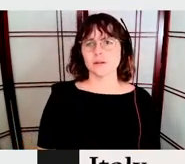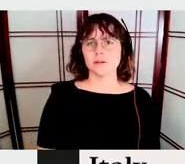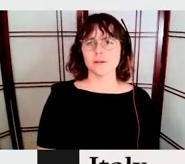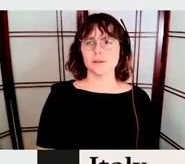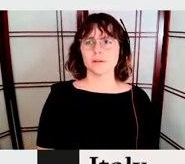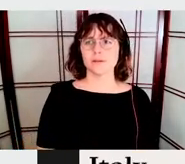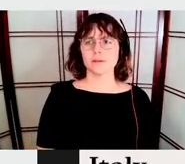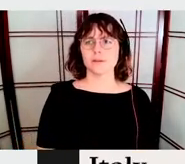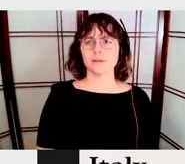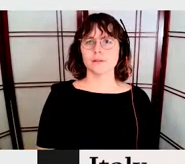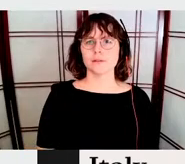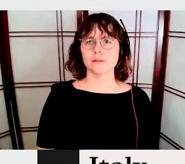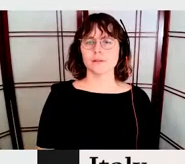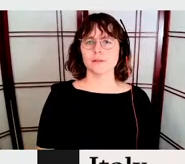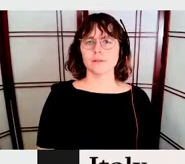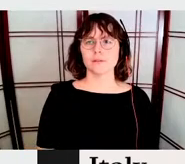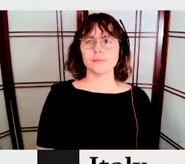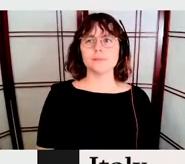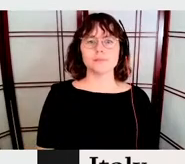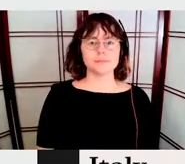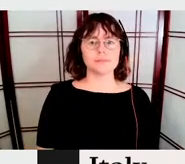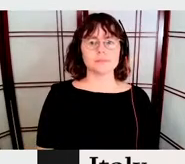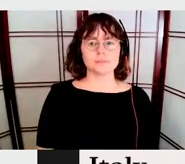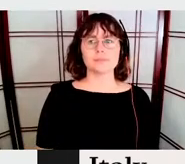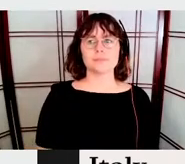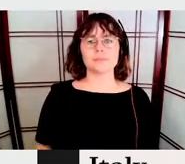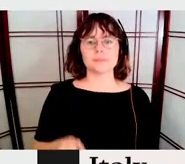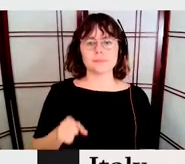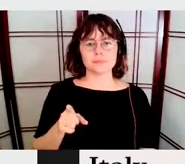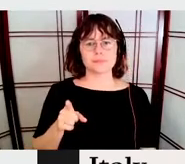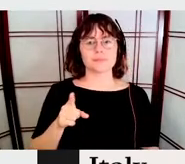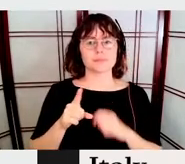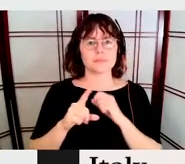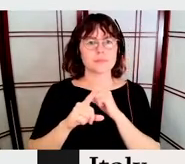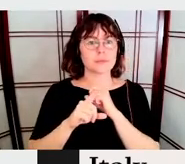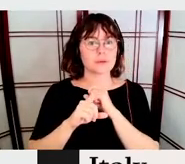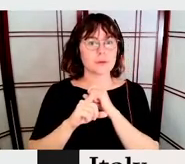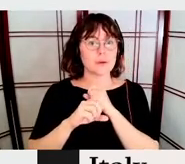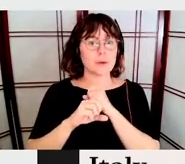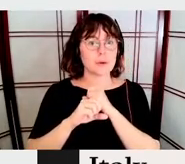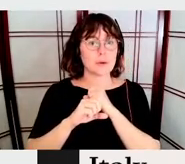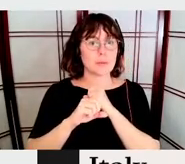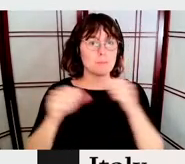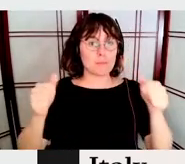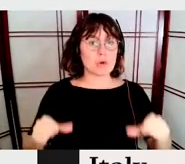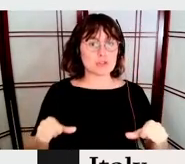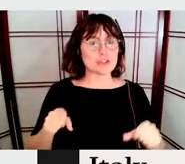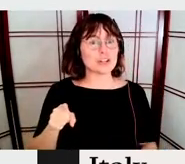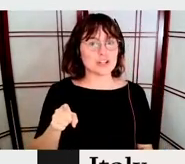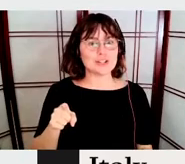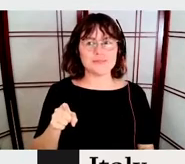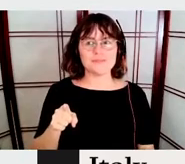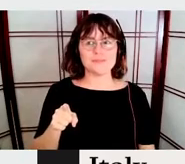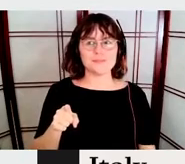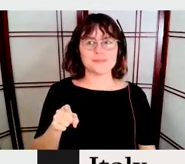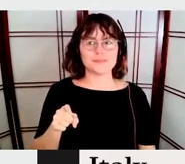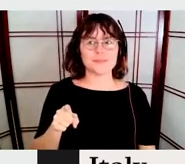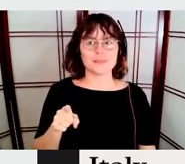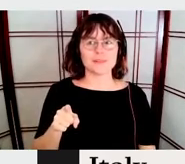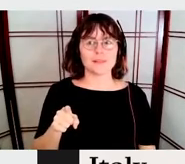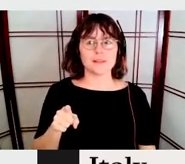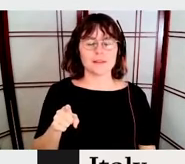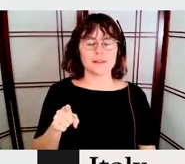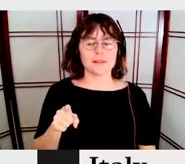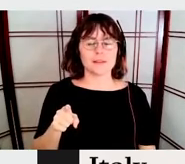This poster has the, the, also for me is, I didn't see, uh, see it before. the,